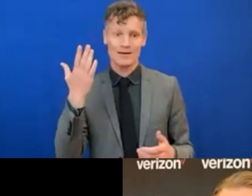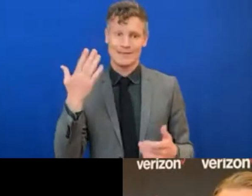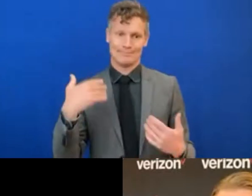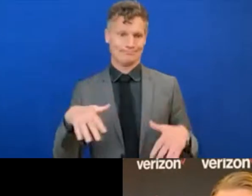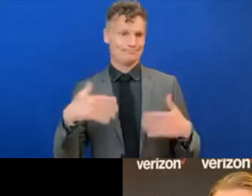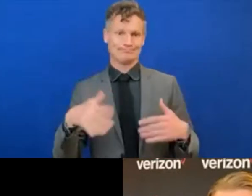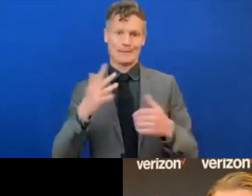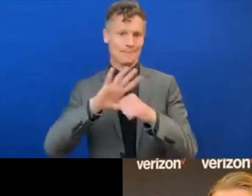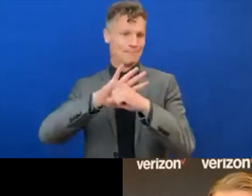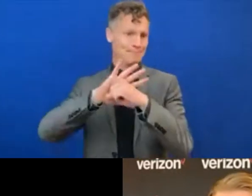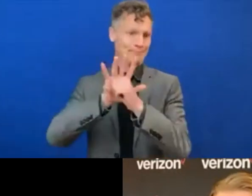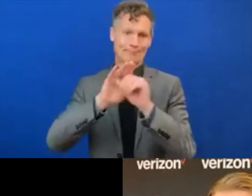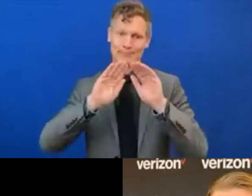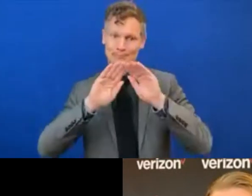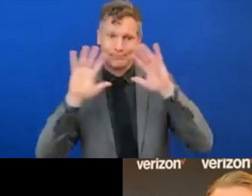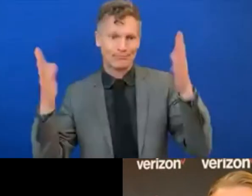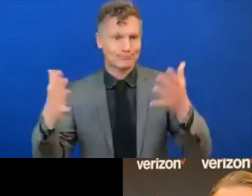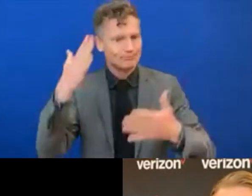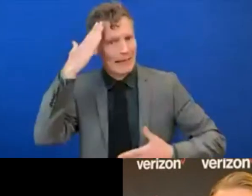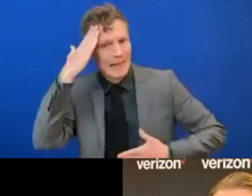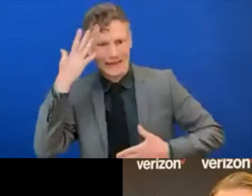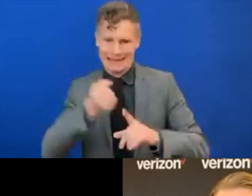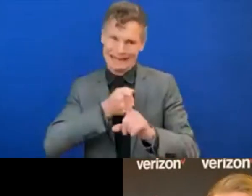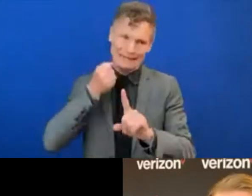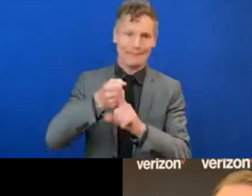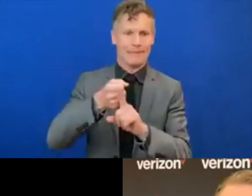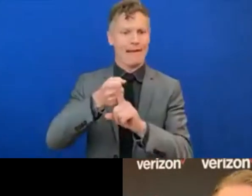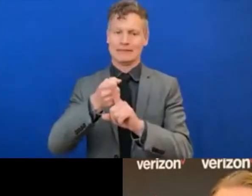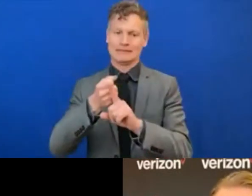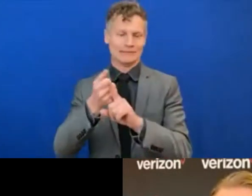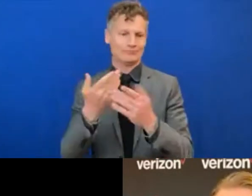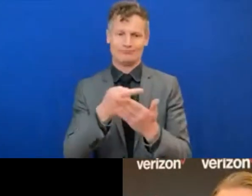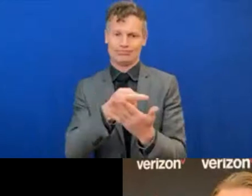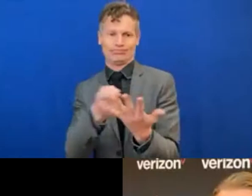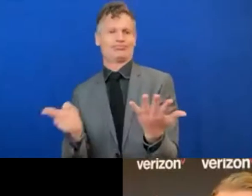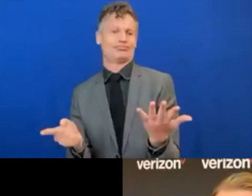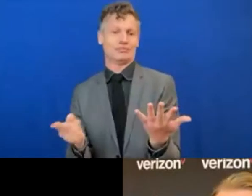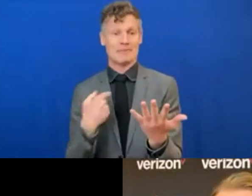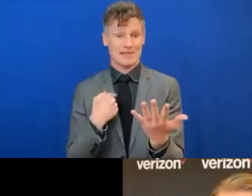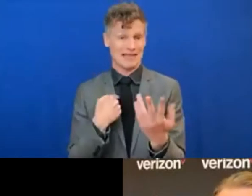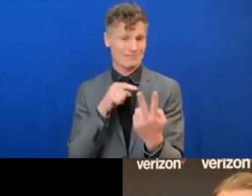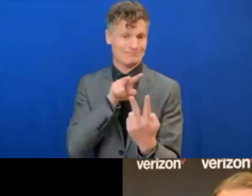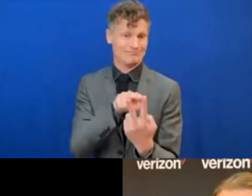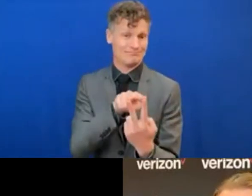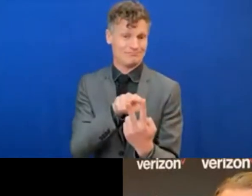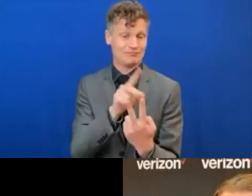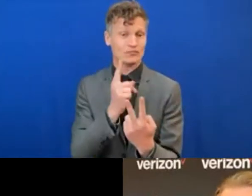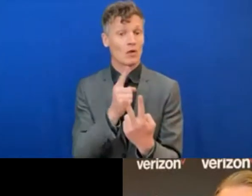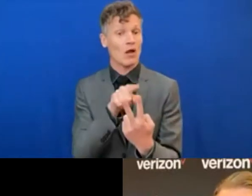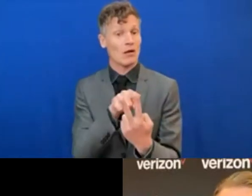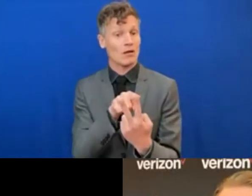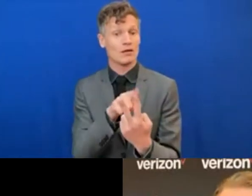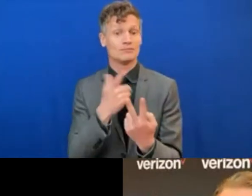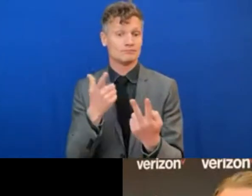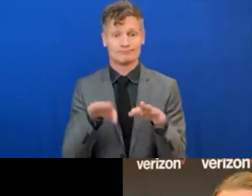a tremendous impact on our society. I would like to focus on two. One is, of course, that we have been set back when it comes